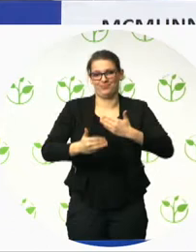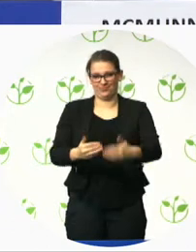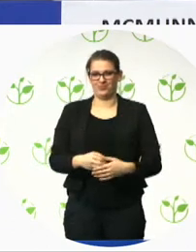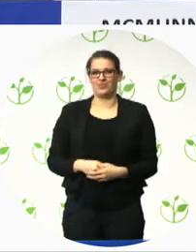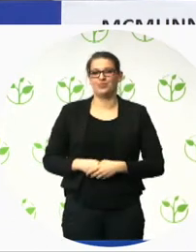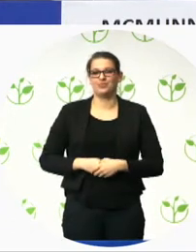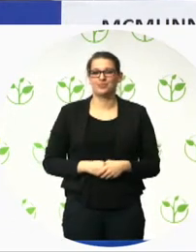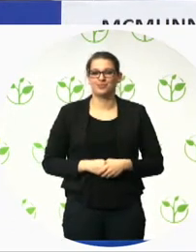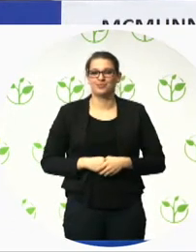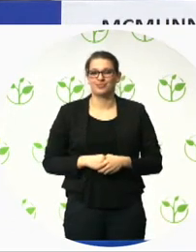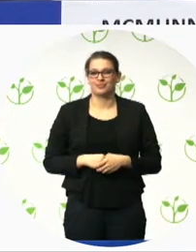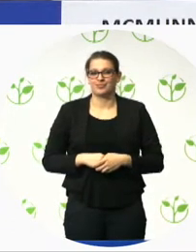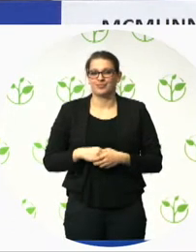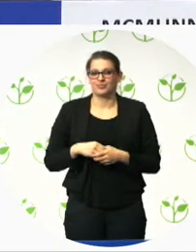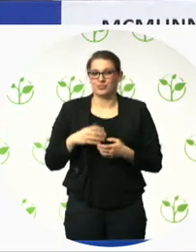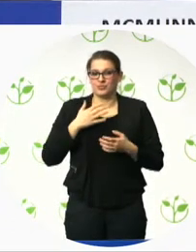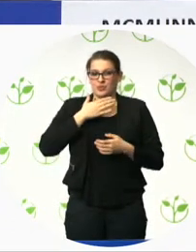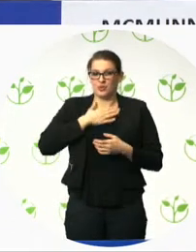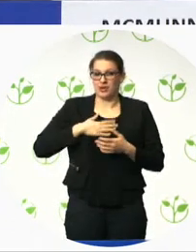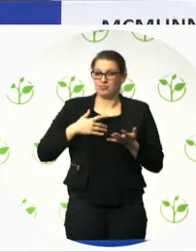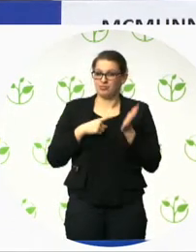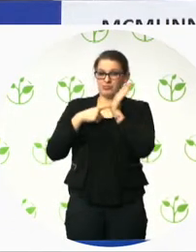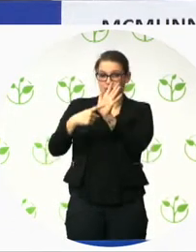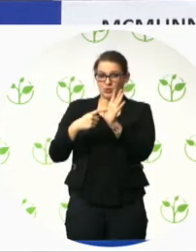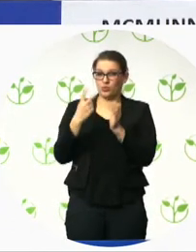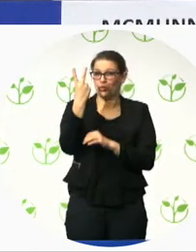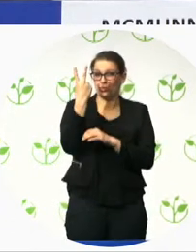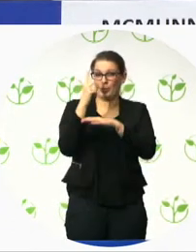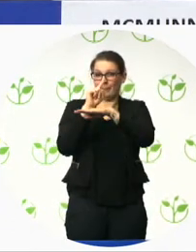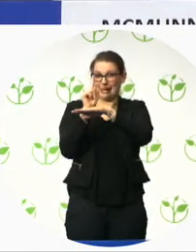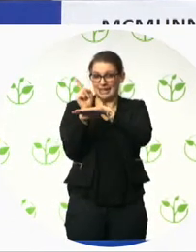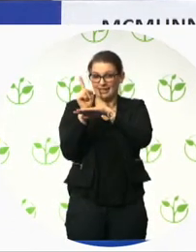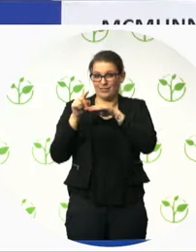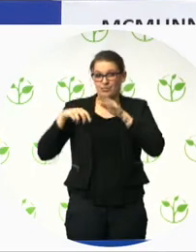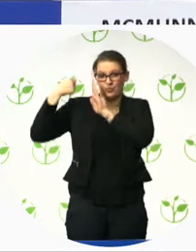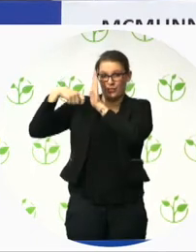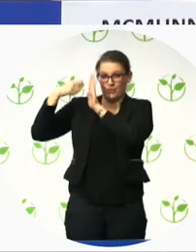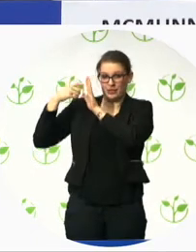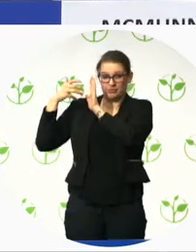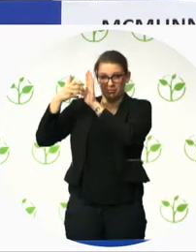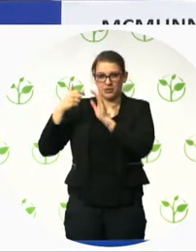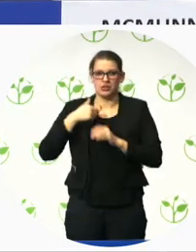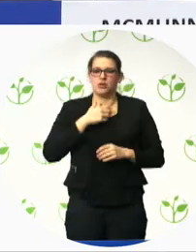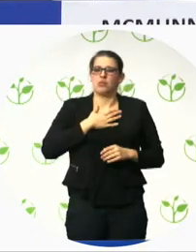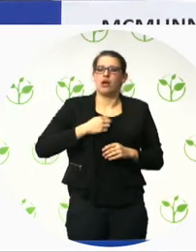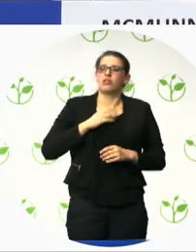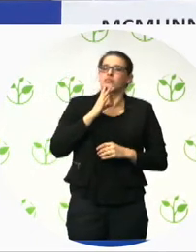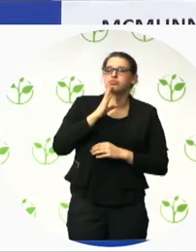which will actually articulate what we did and how we achieved it far better than I ever could. So